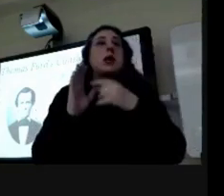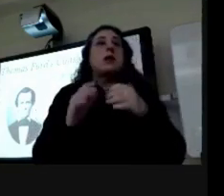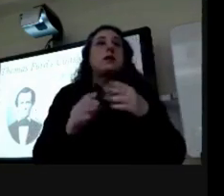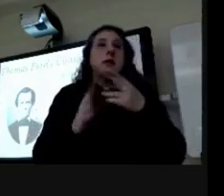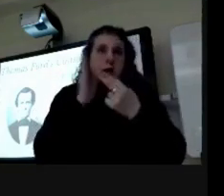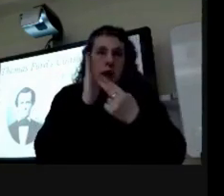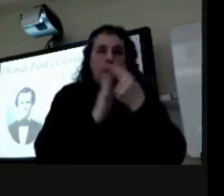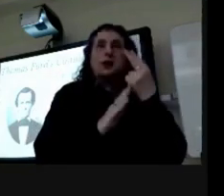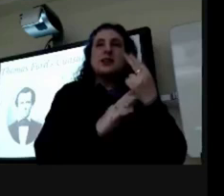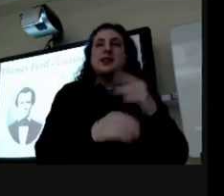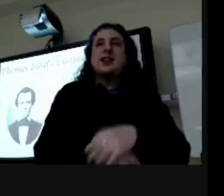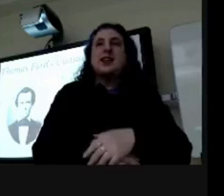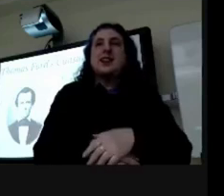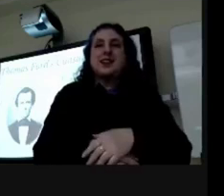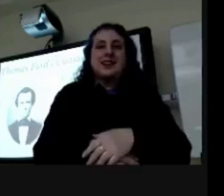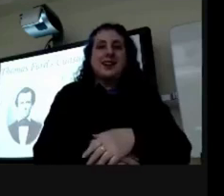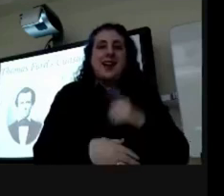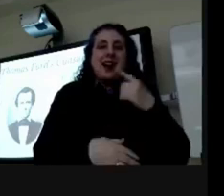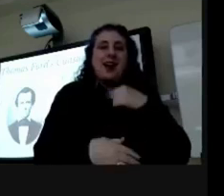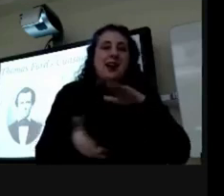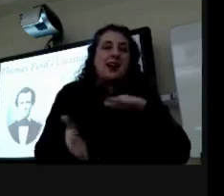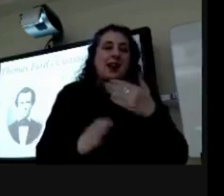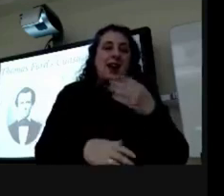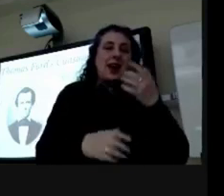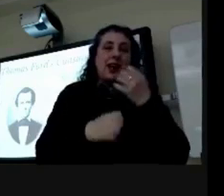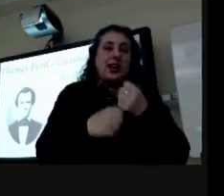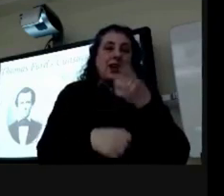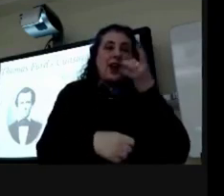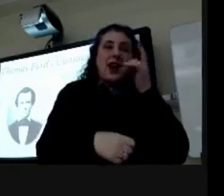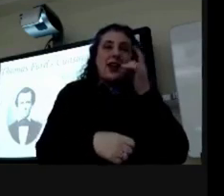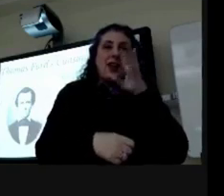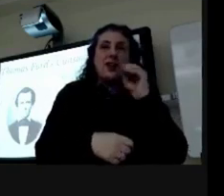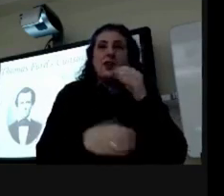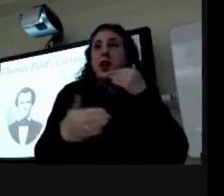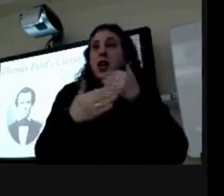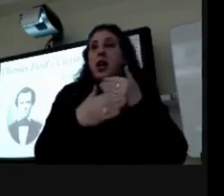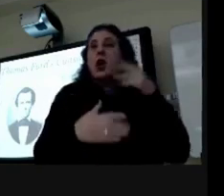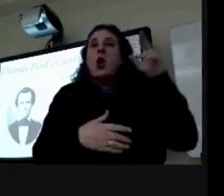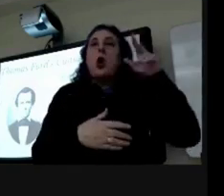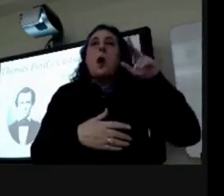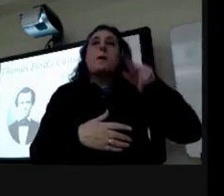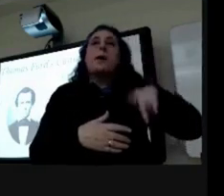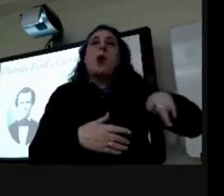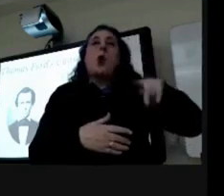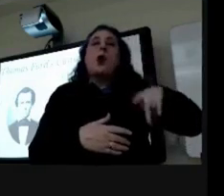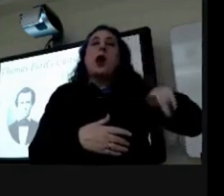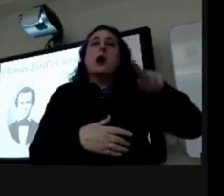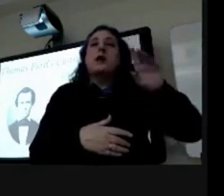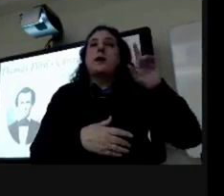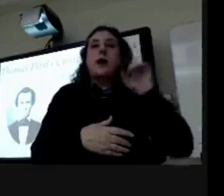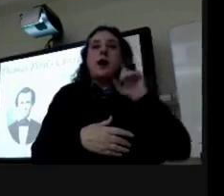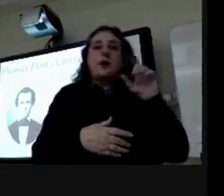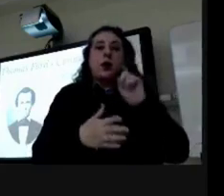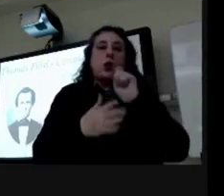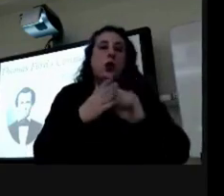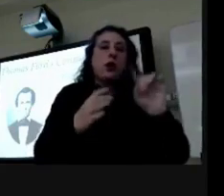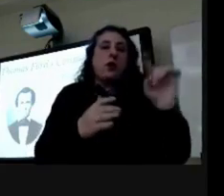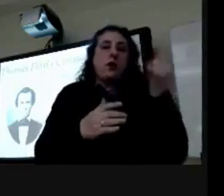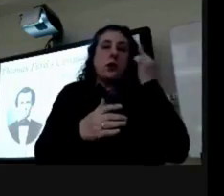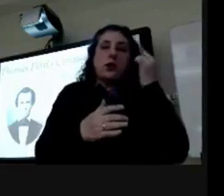and he died in 1815 near peoria after having written the first history of the white